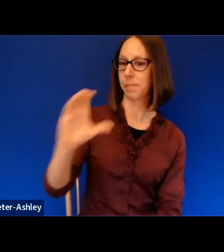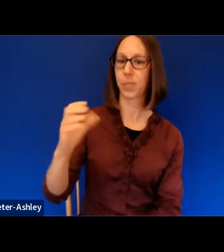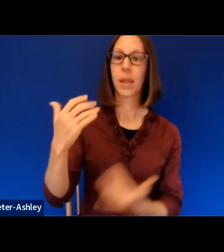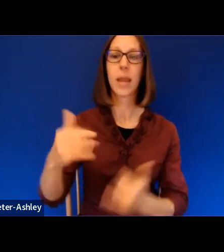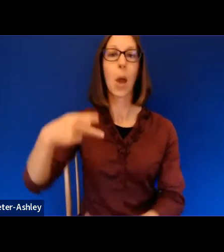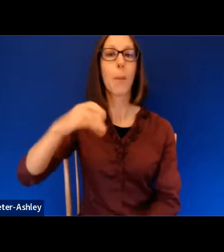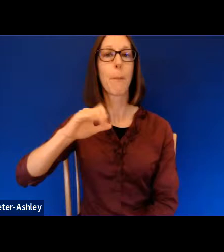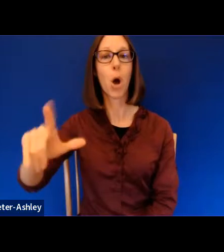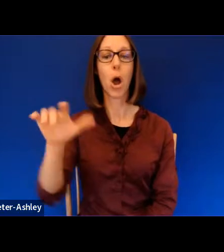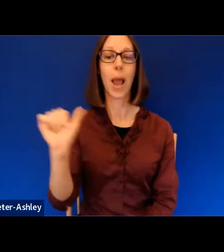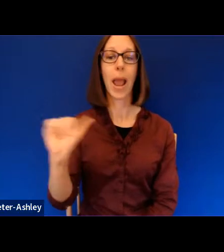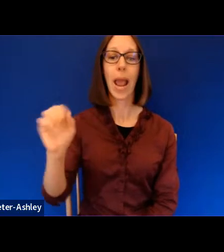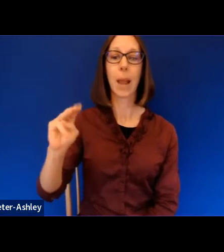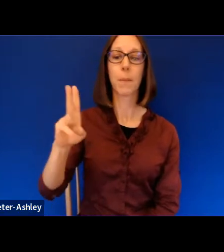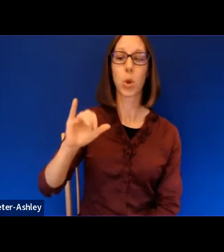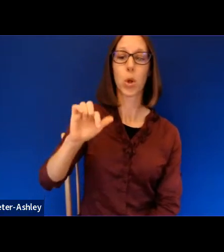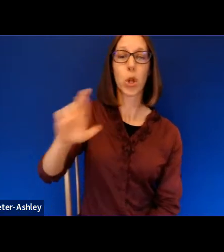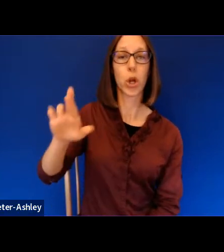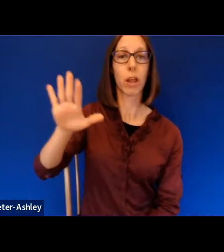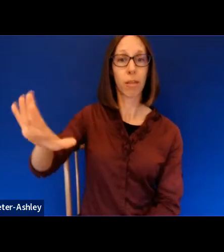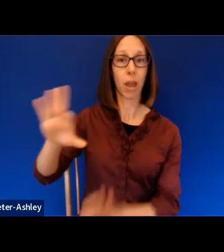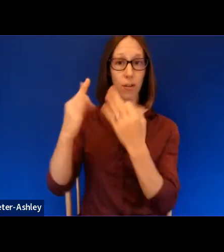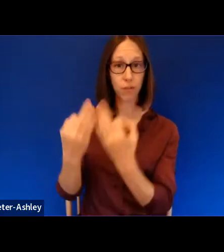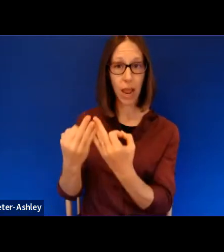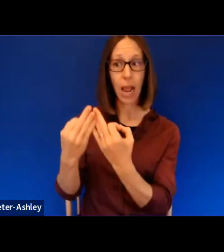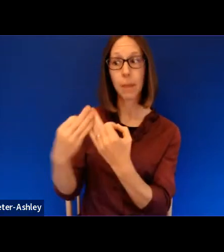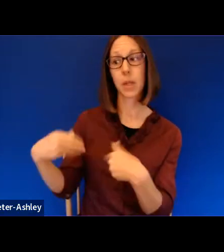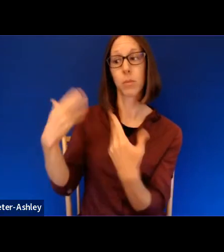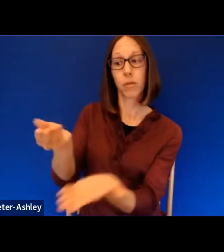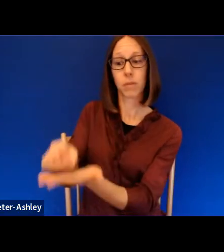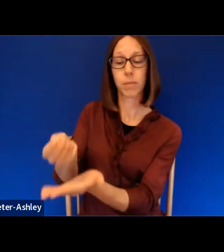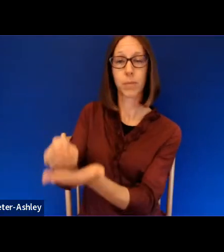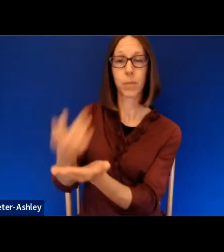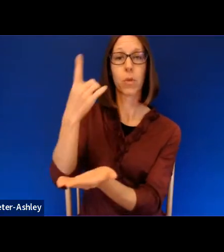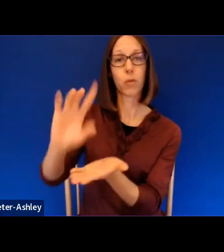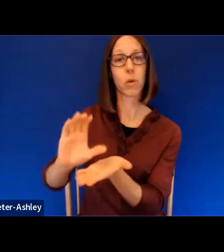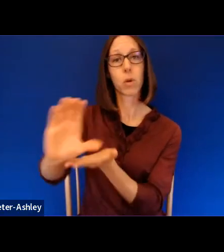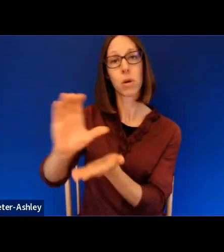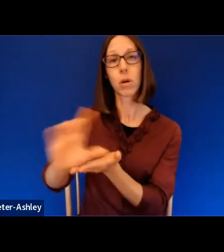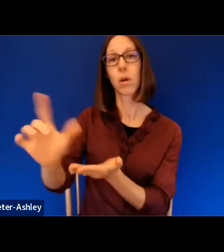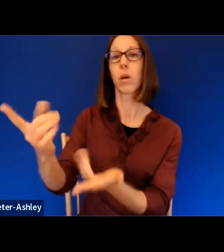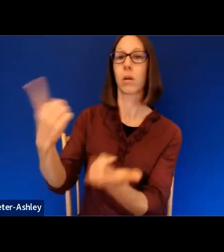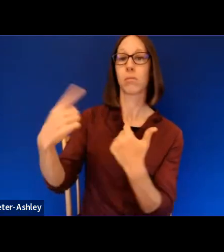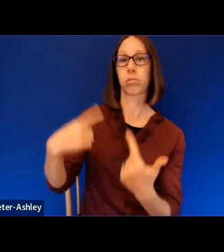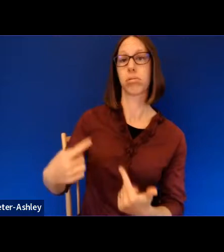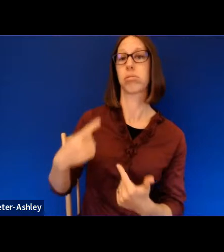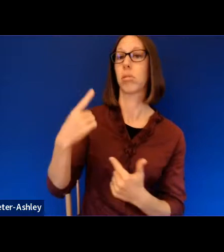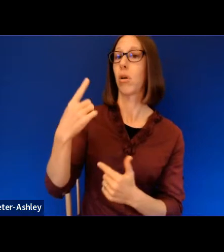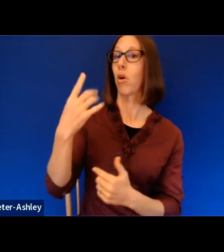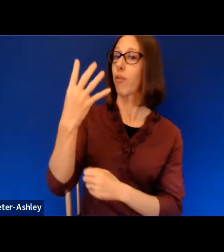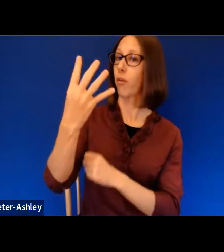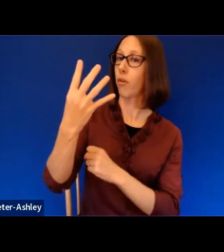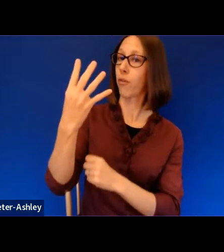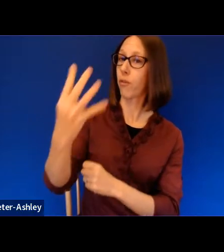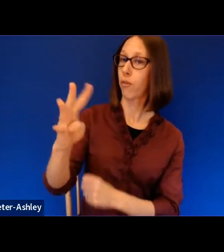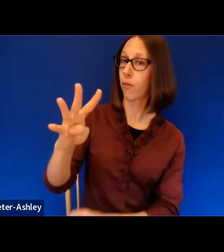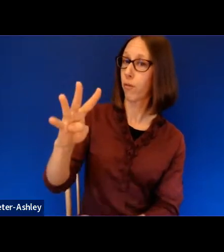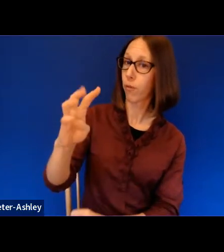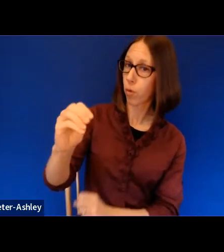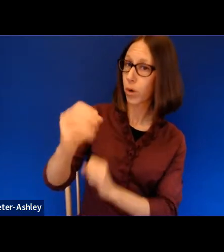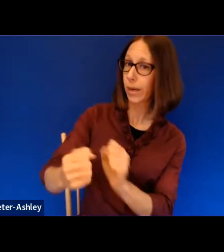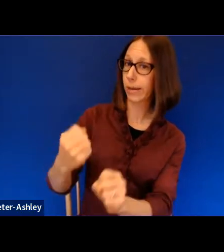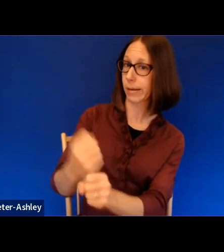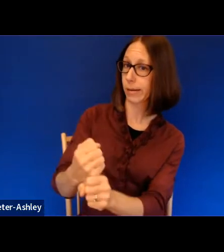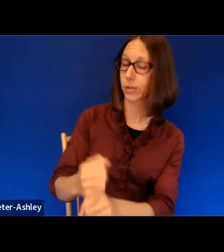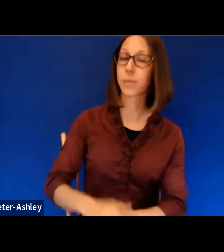family, who have made the Mueller Fellow visits possible for over four decades. Established in 1980